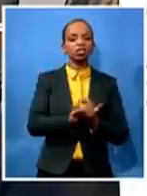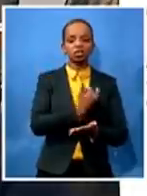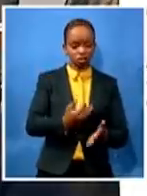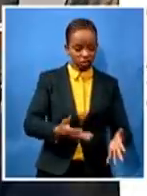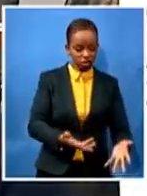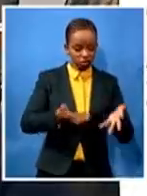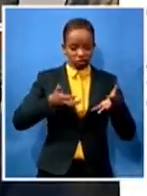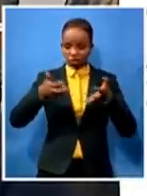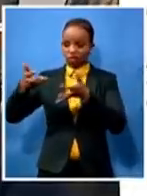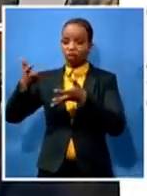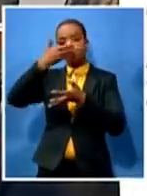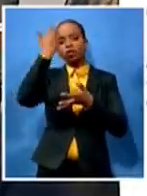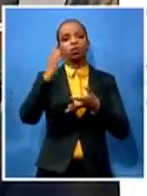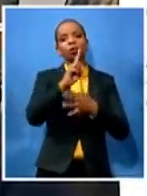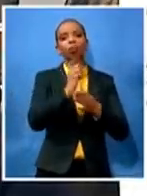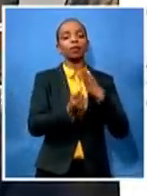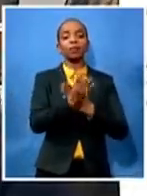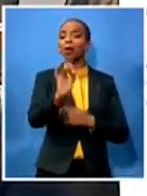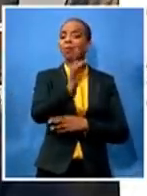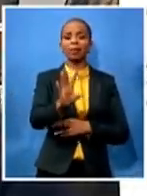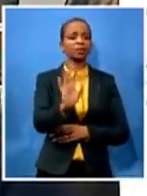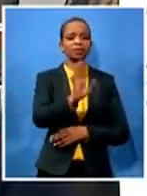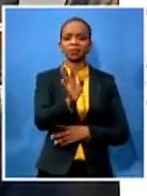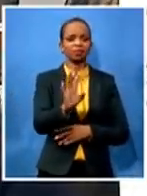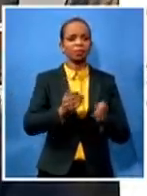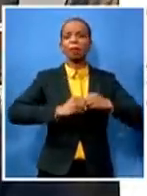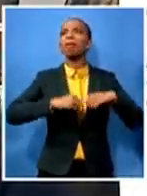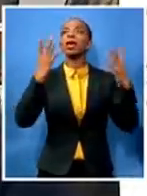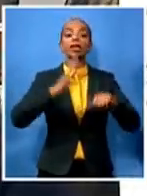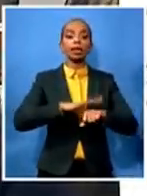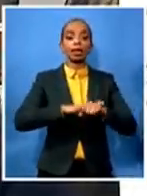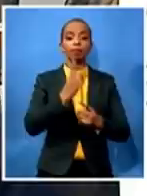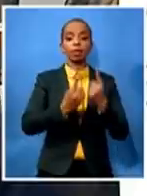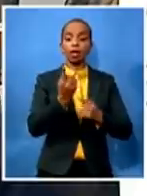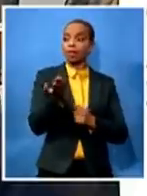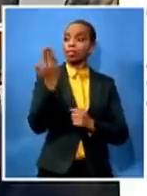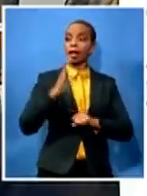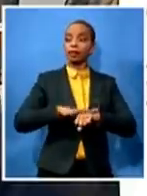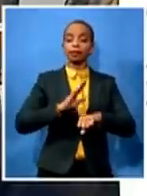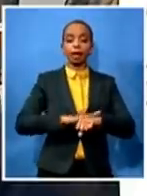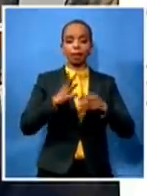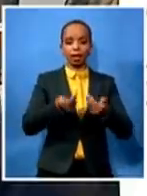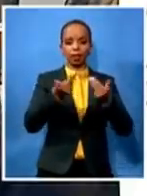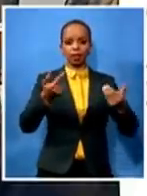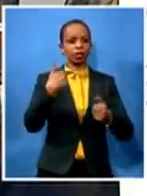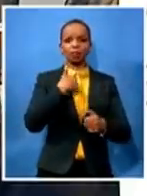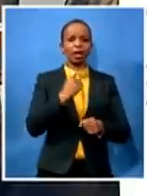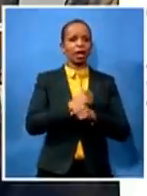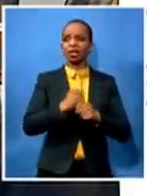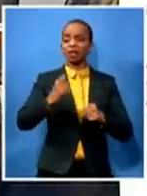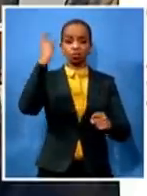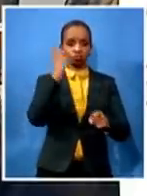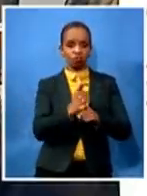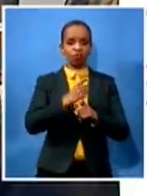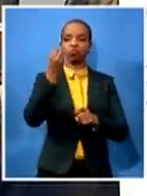even during the apartheid days i've never refused or failed to cooperate whenever there is an investigation against me